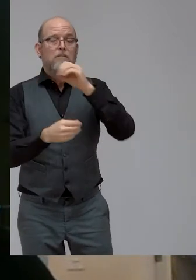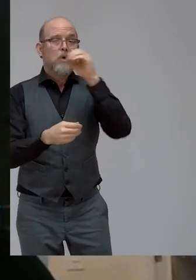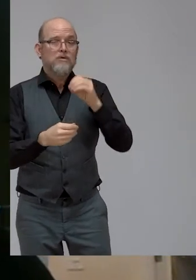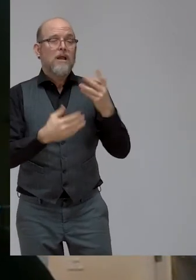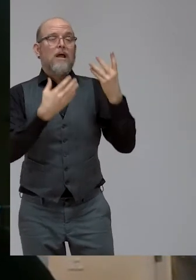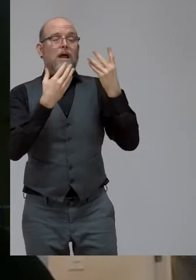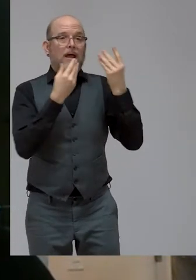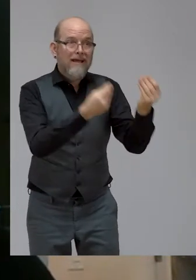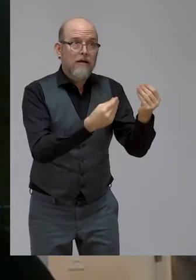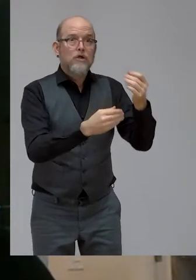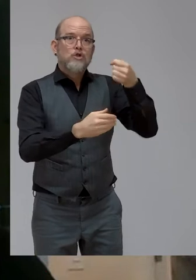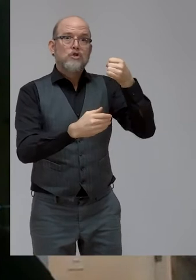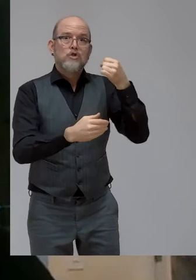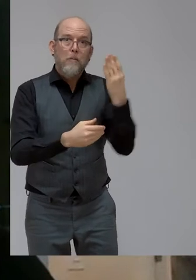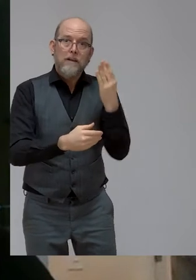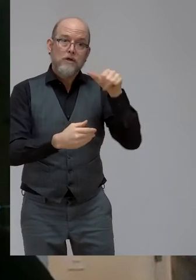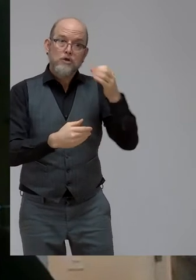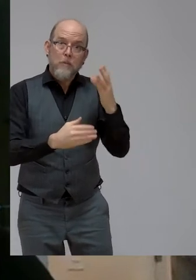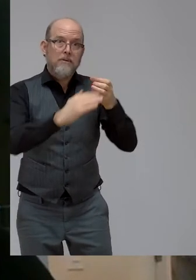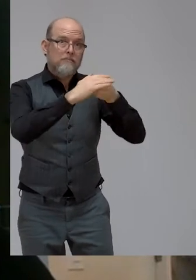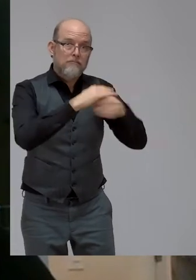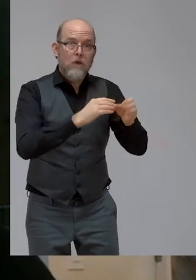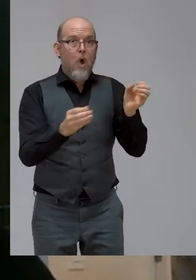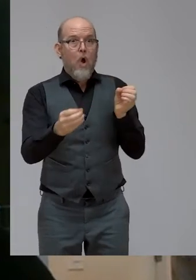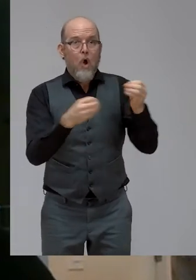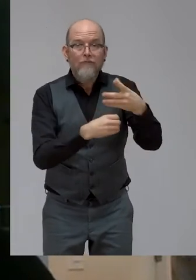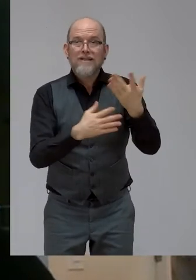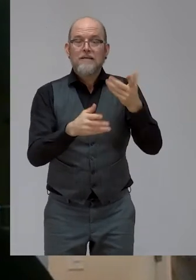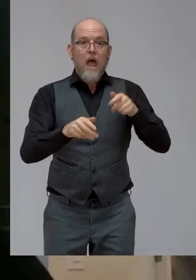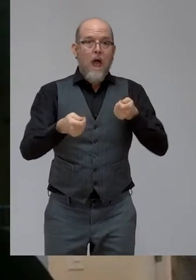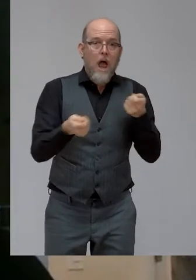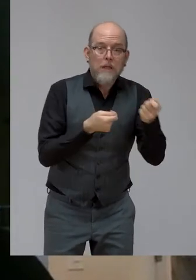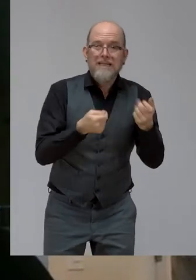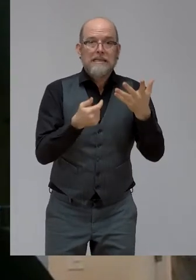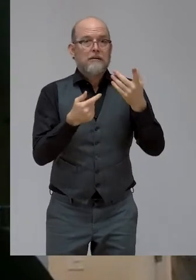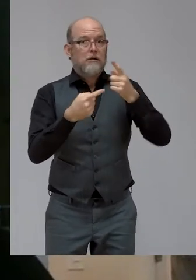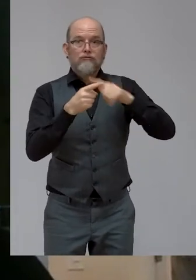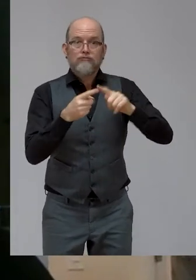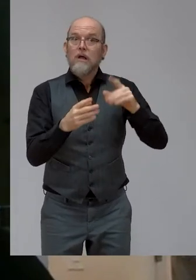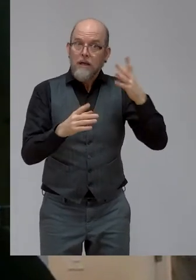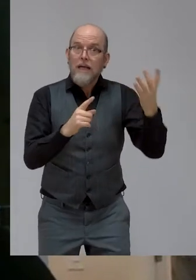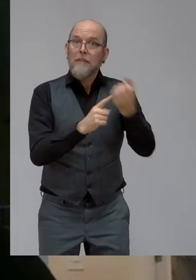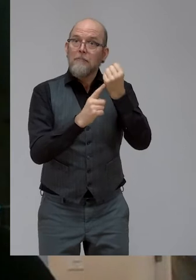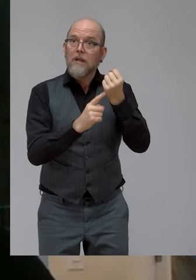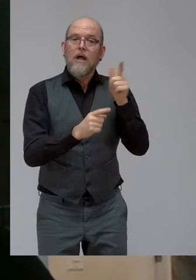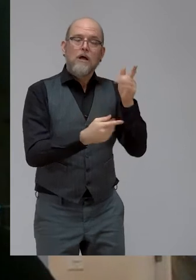data operations, and customer service. We know that this is not only the right thing to do, but we hope